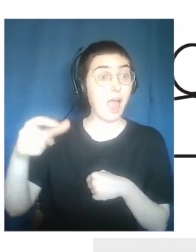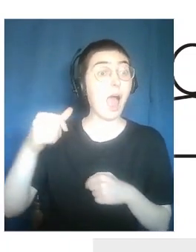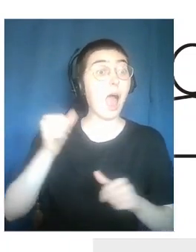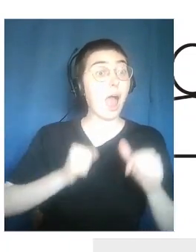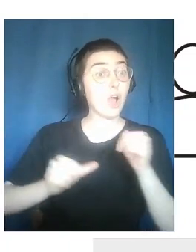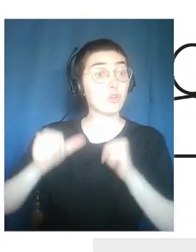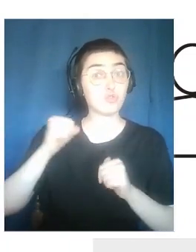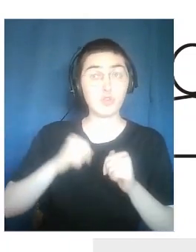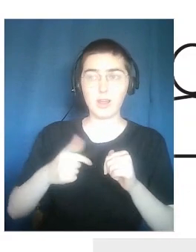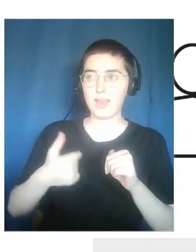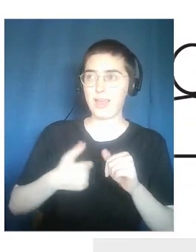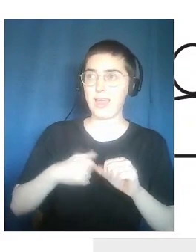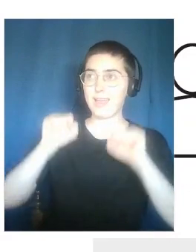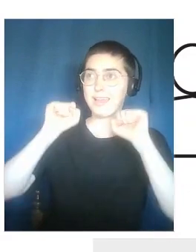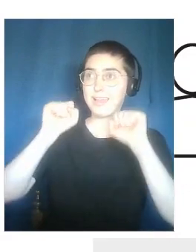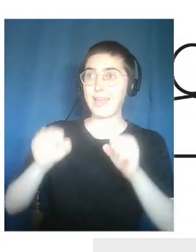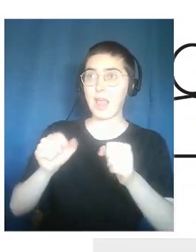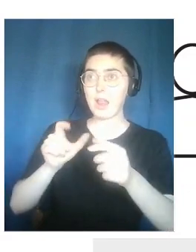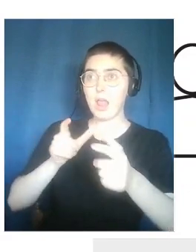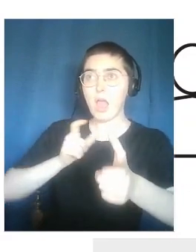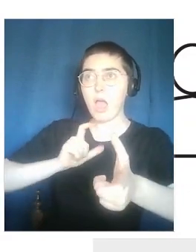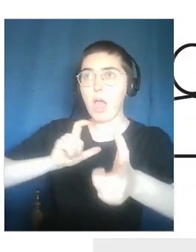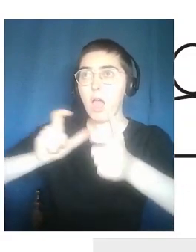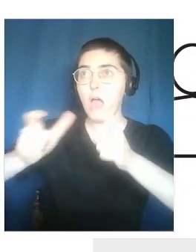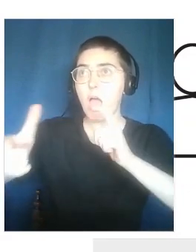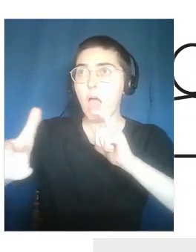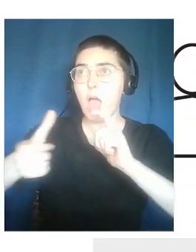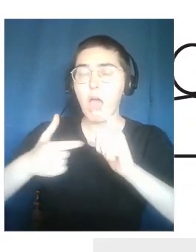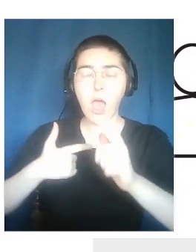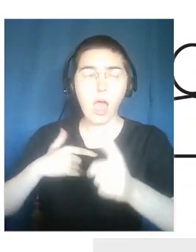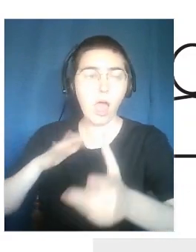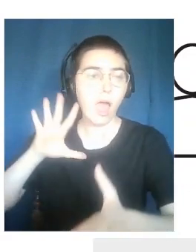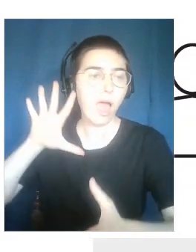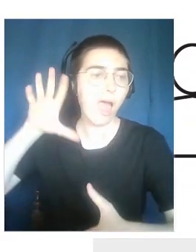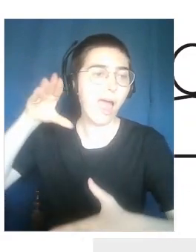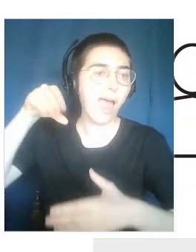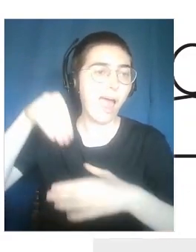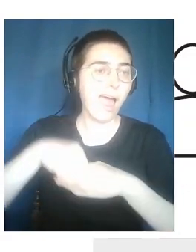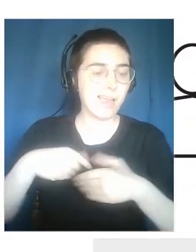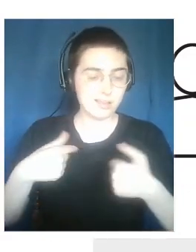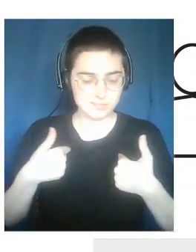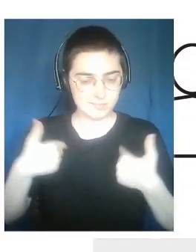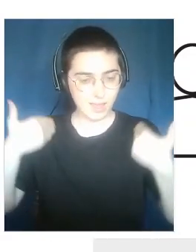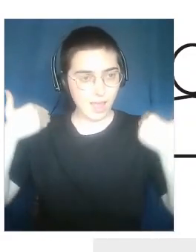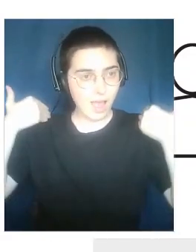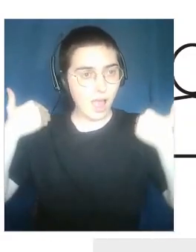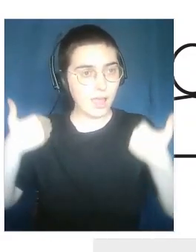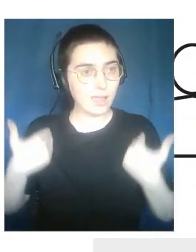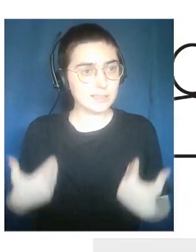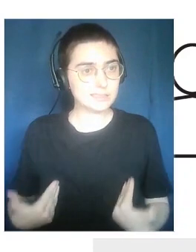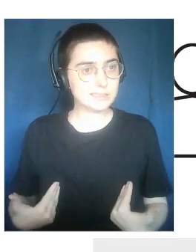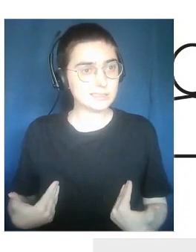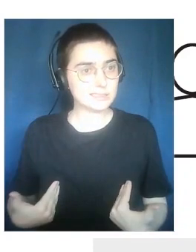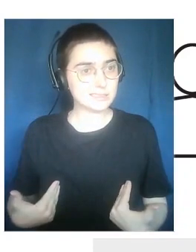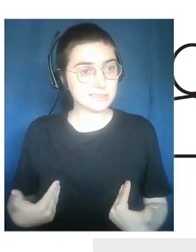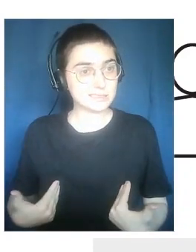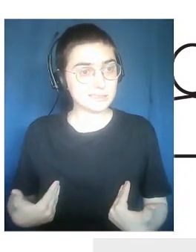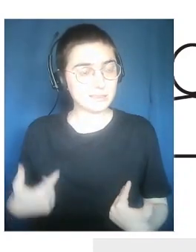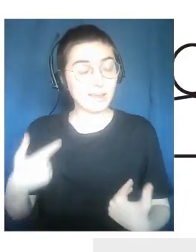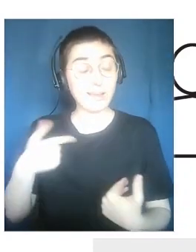feeling that I am present. The feeling of presence is an extremely important